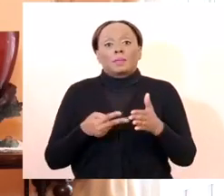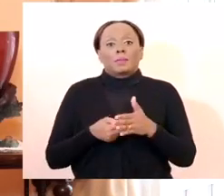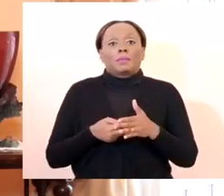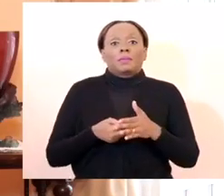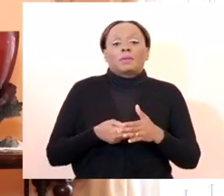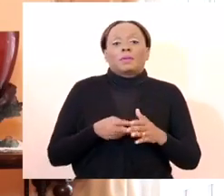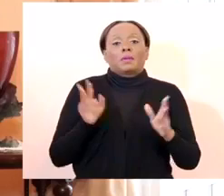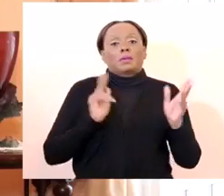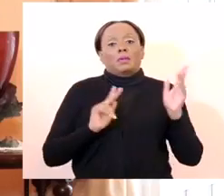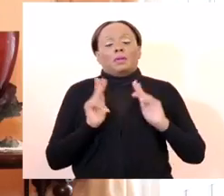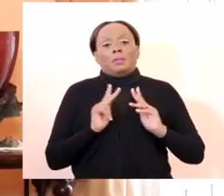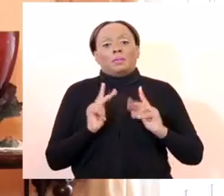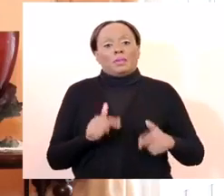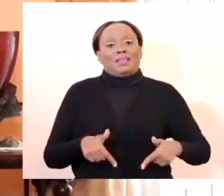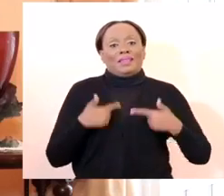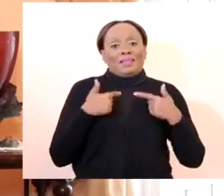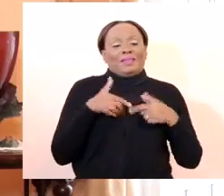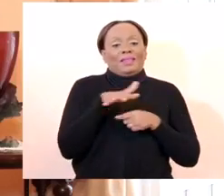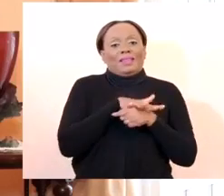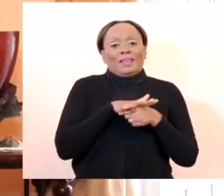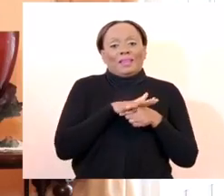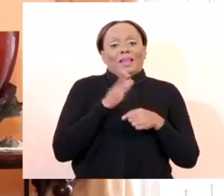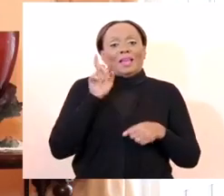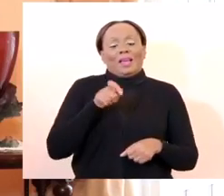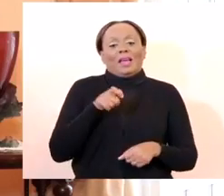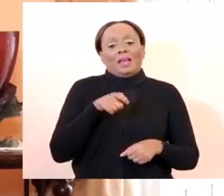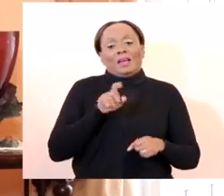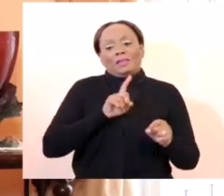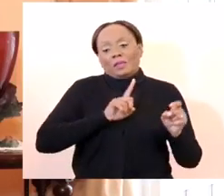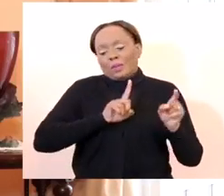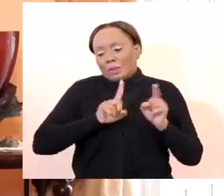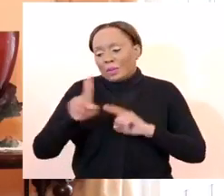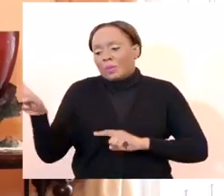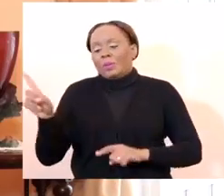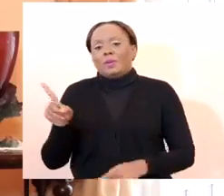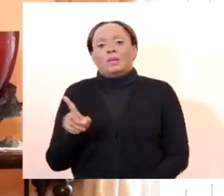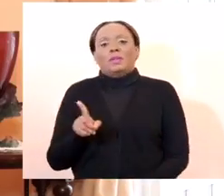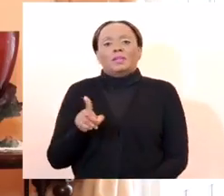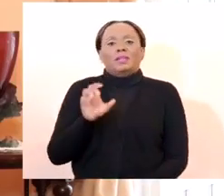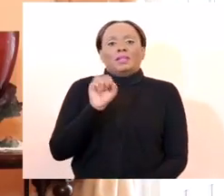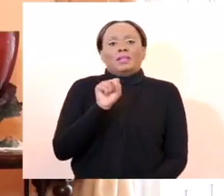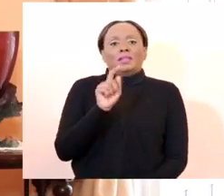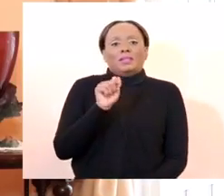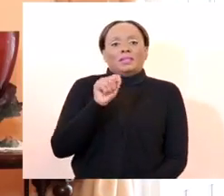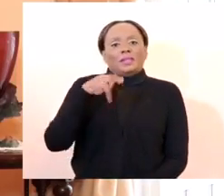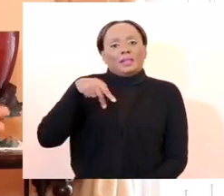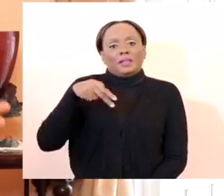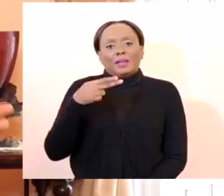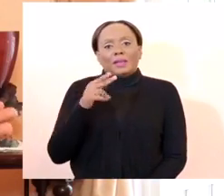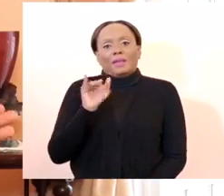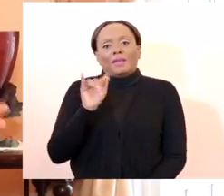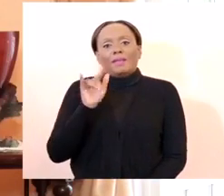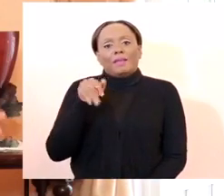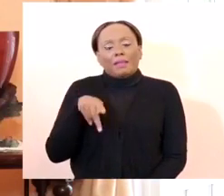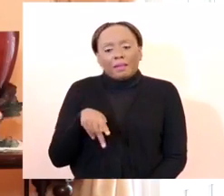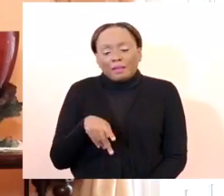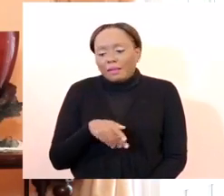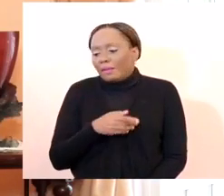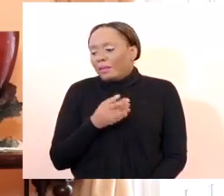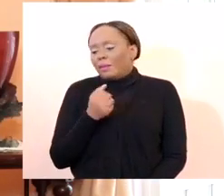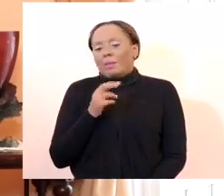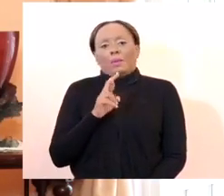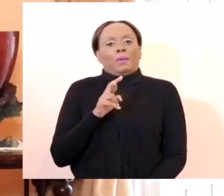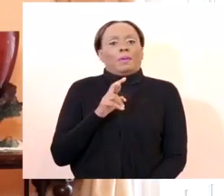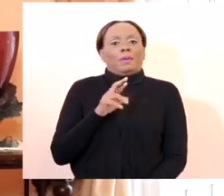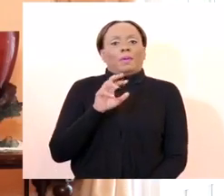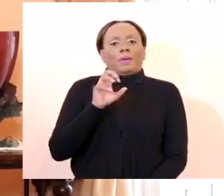Jordans or down to Warrens or south to Emerald City. And all that will do is put more Barbadians on the road